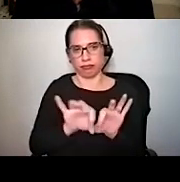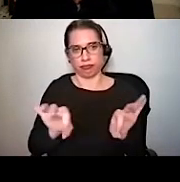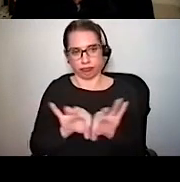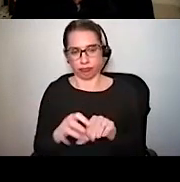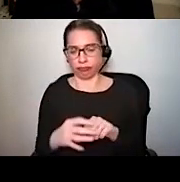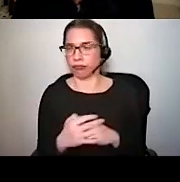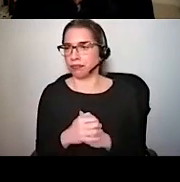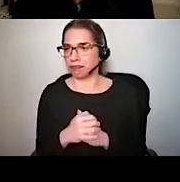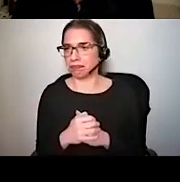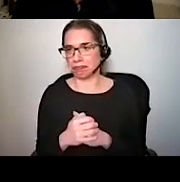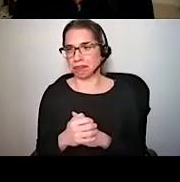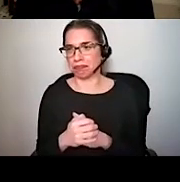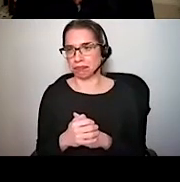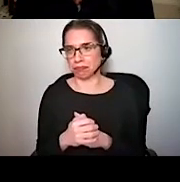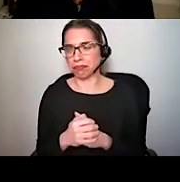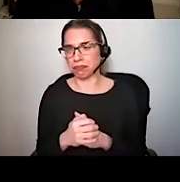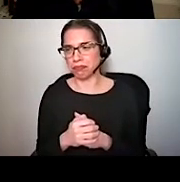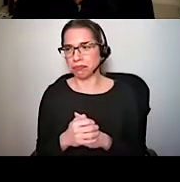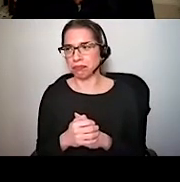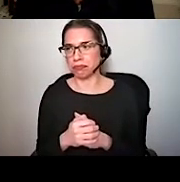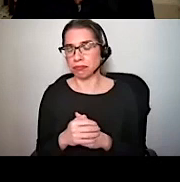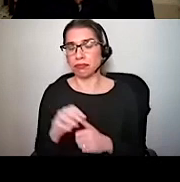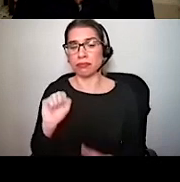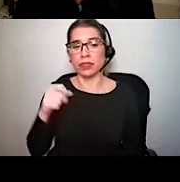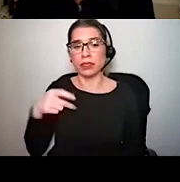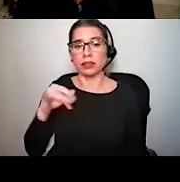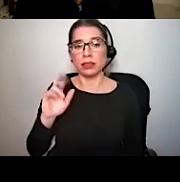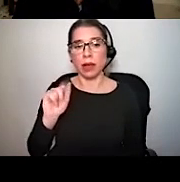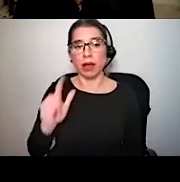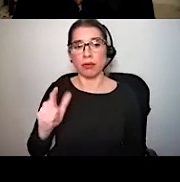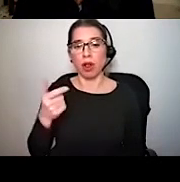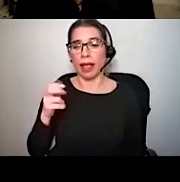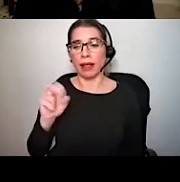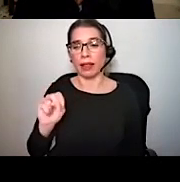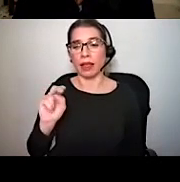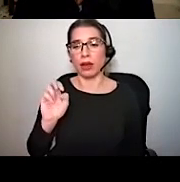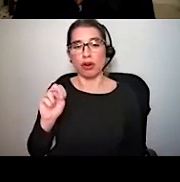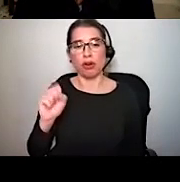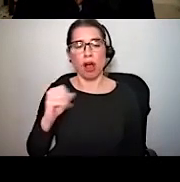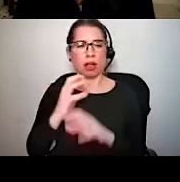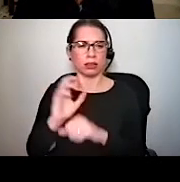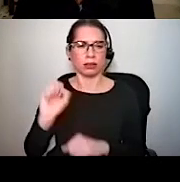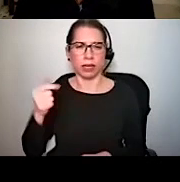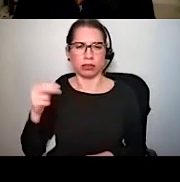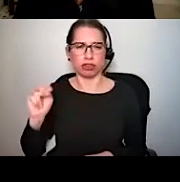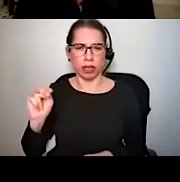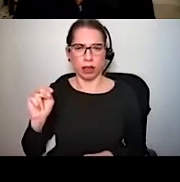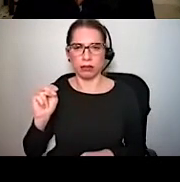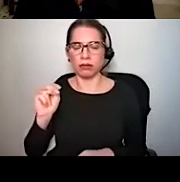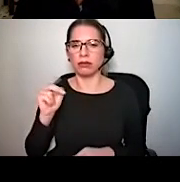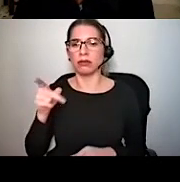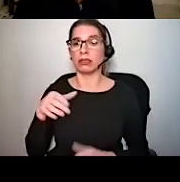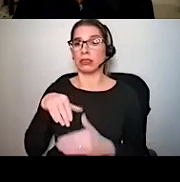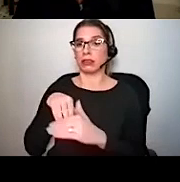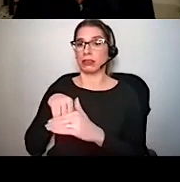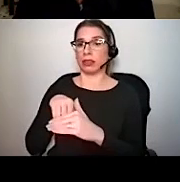So as the spiral ganglion neurons enter the brain as the auditory nerve,